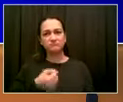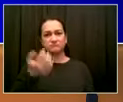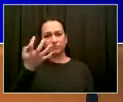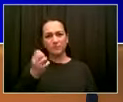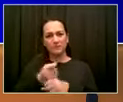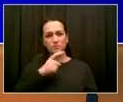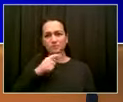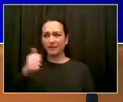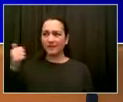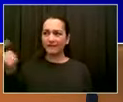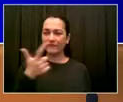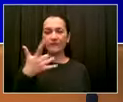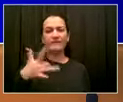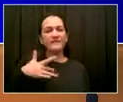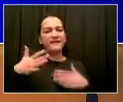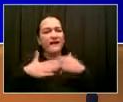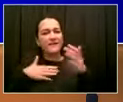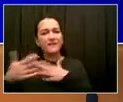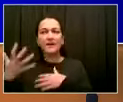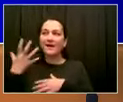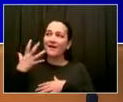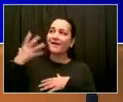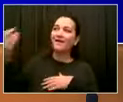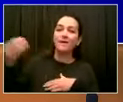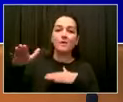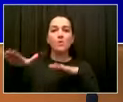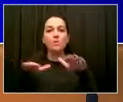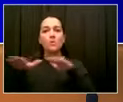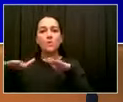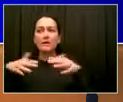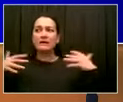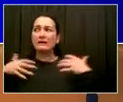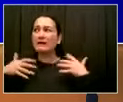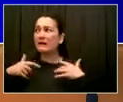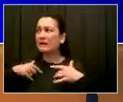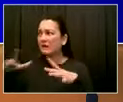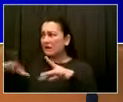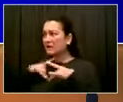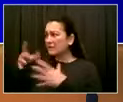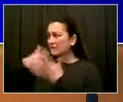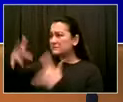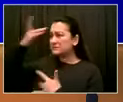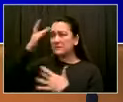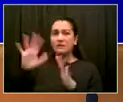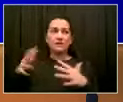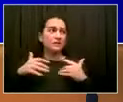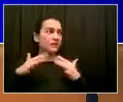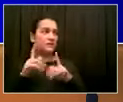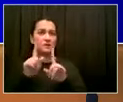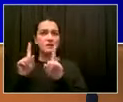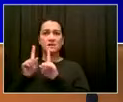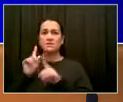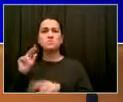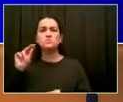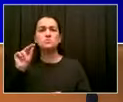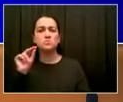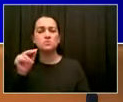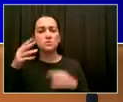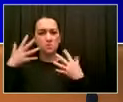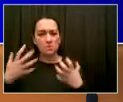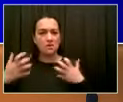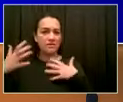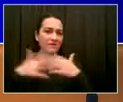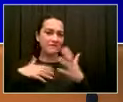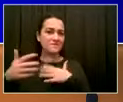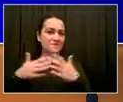Summer NYC initiative. It is about investing in communities. It's about cops in the right places. It's about bringing back the court system, gun